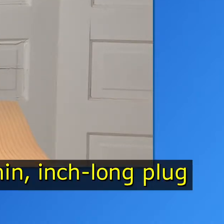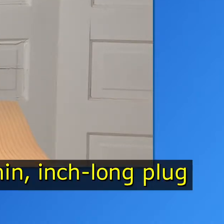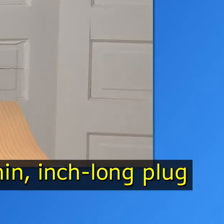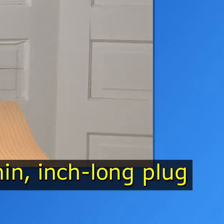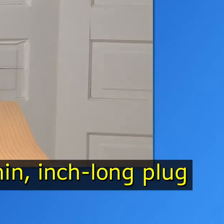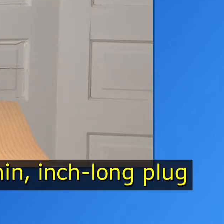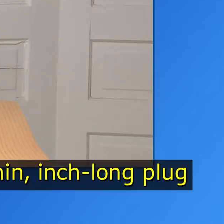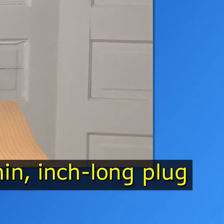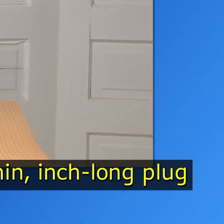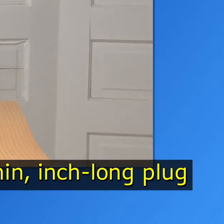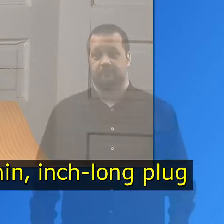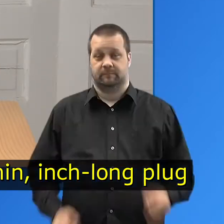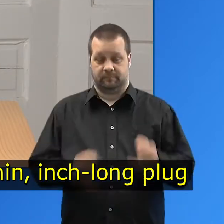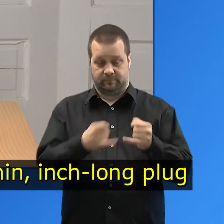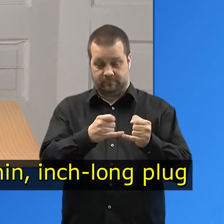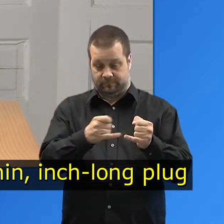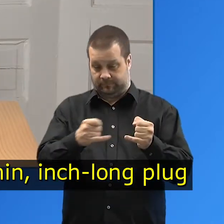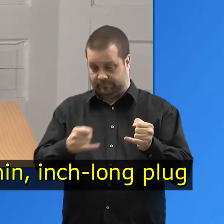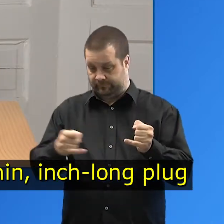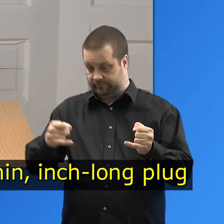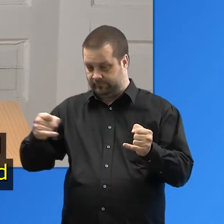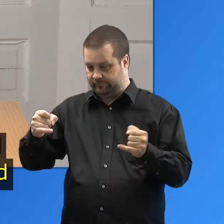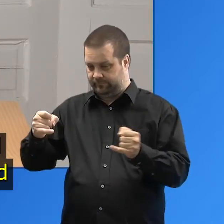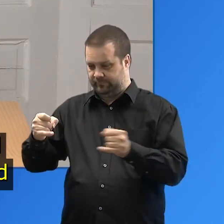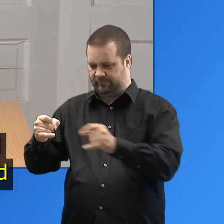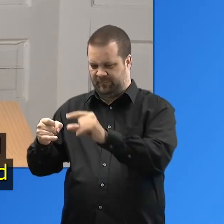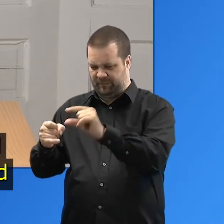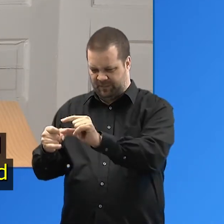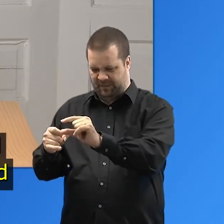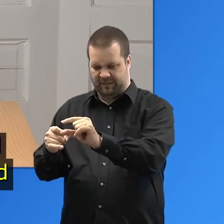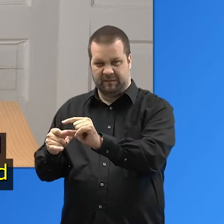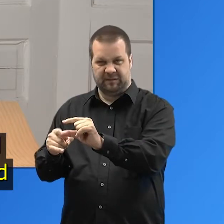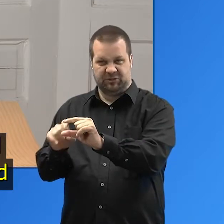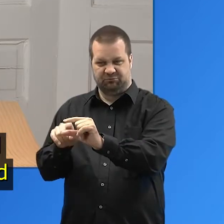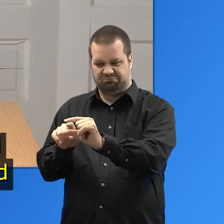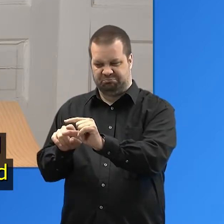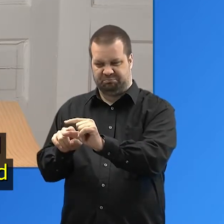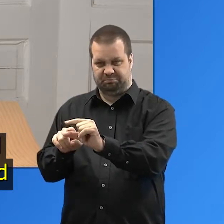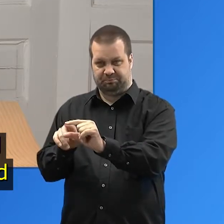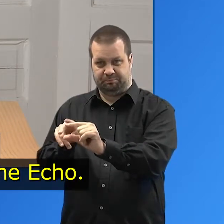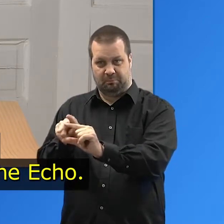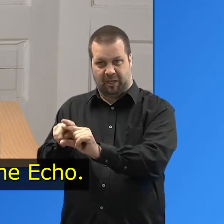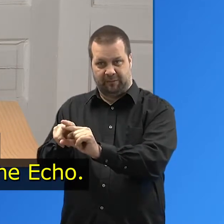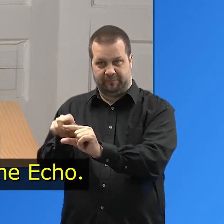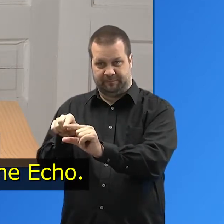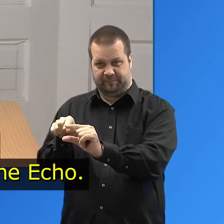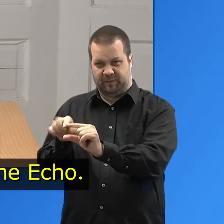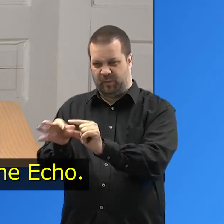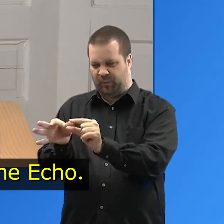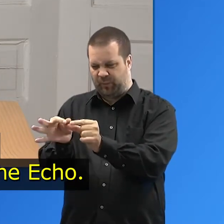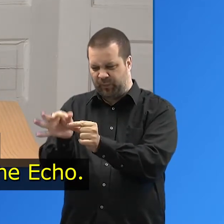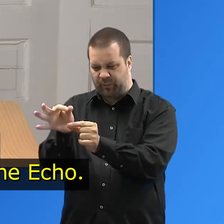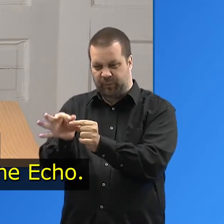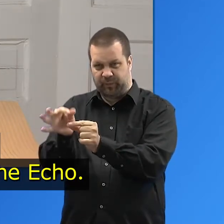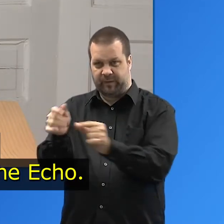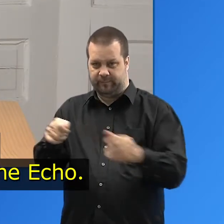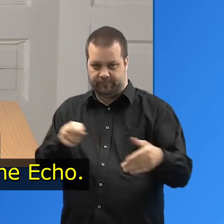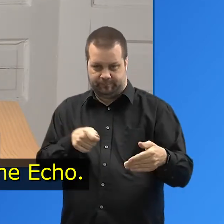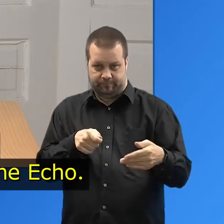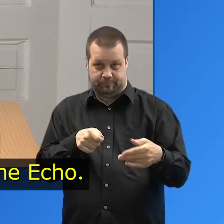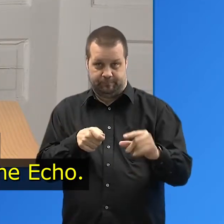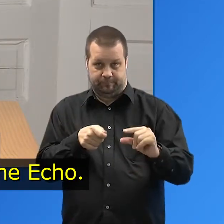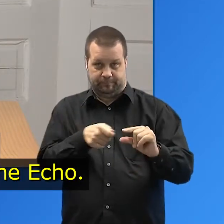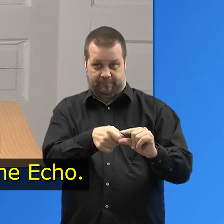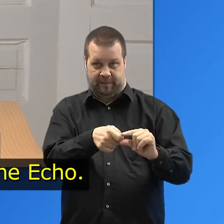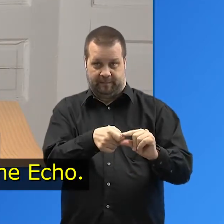The small thin inch long plug at the other end of the power cord will be inserted into